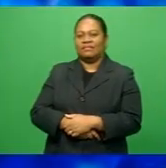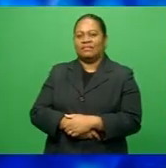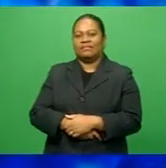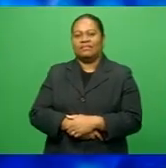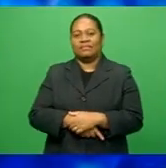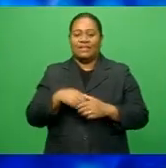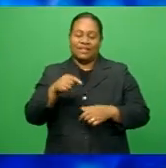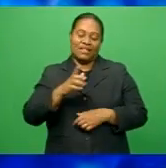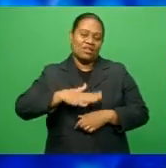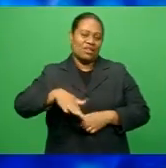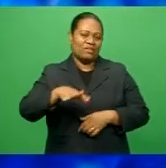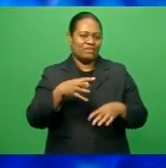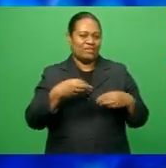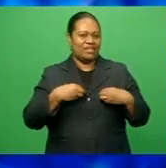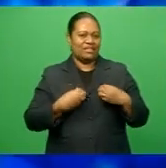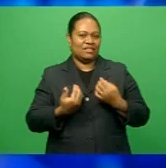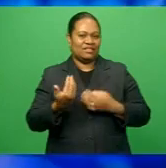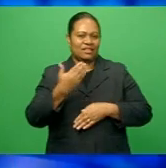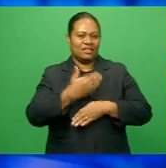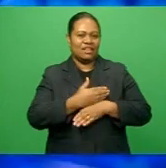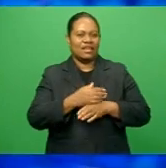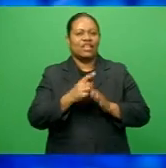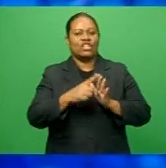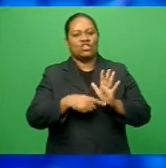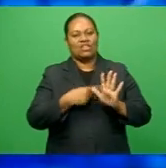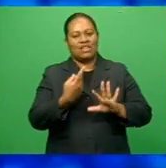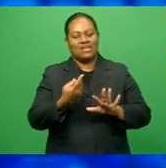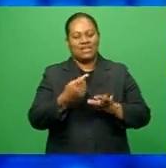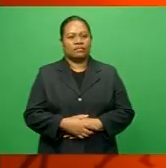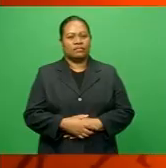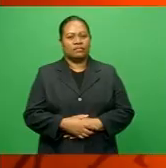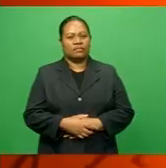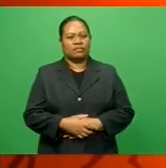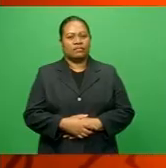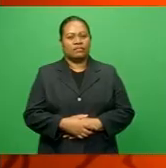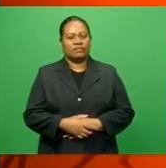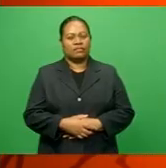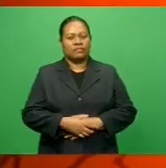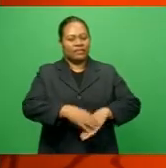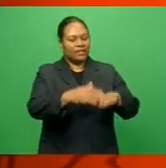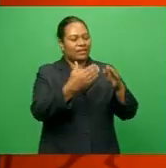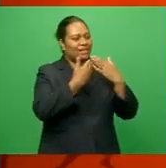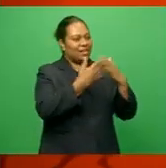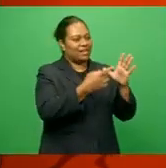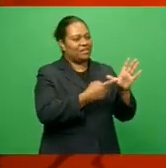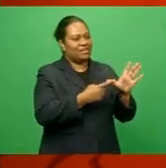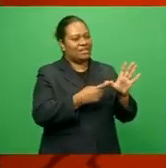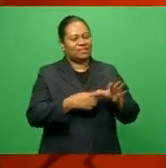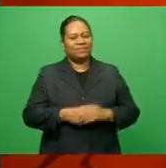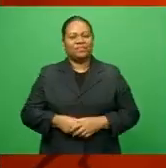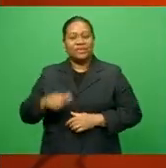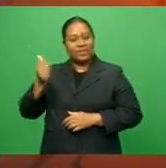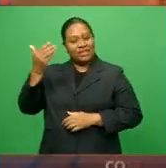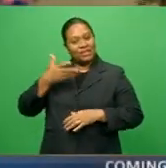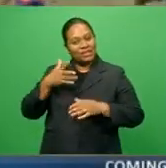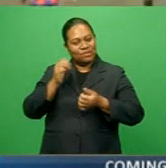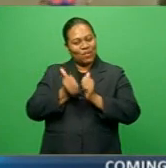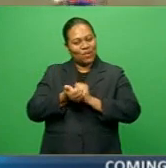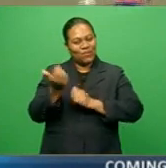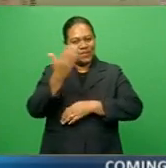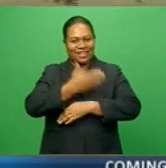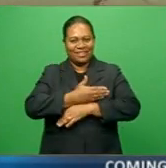That's all from business tonight. Jamie joins us now with the latest from sports. Good evening in sports tonight.